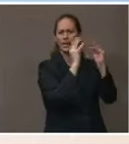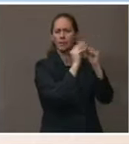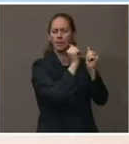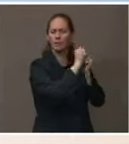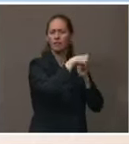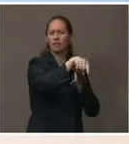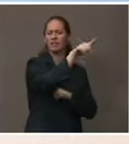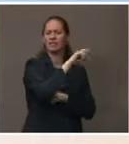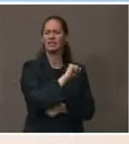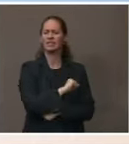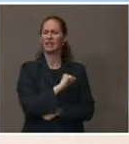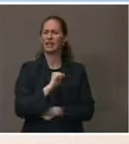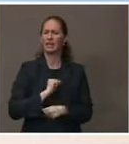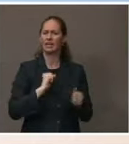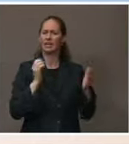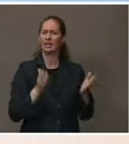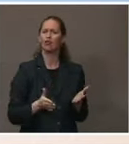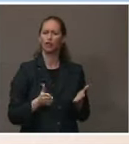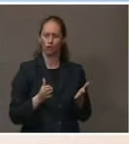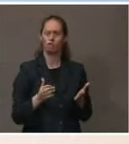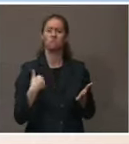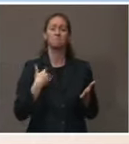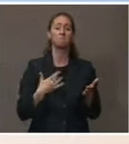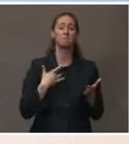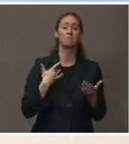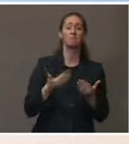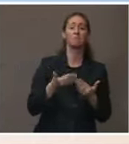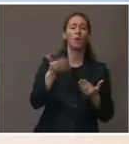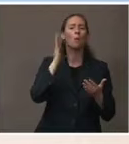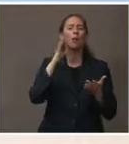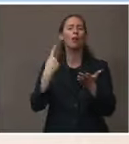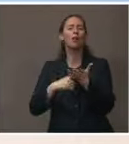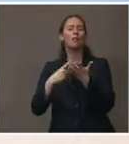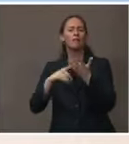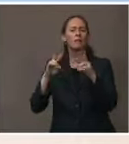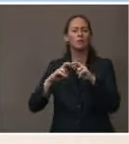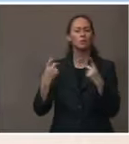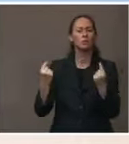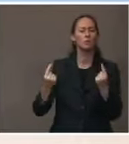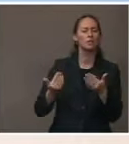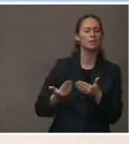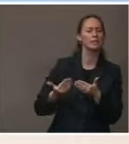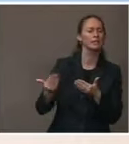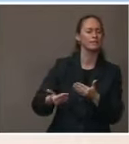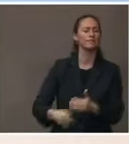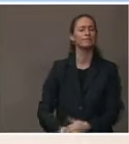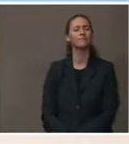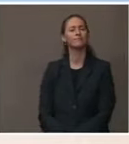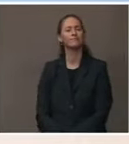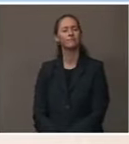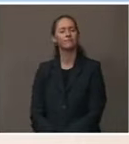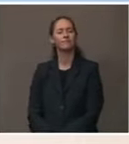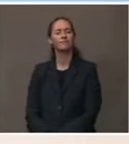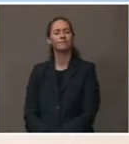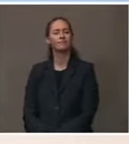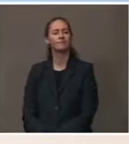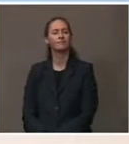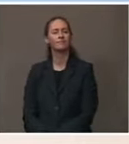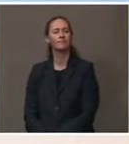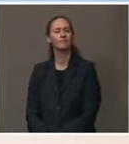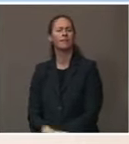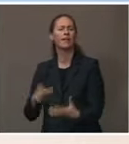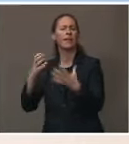meeting, I expect we'll assess what the next steps are. You're getting a lot of criticism already about the paring down of the very ambitious